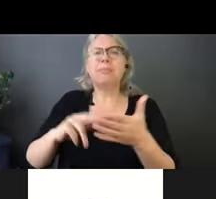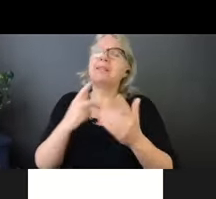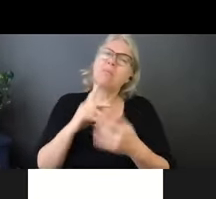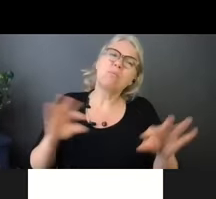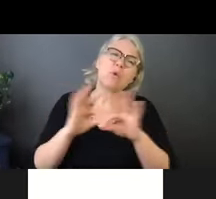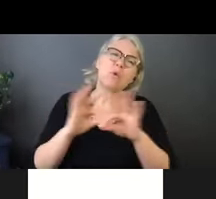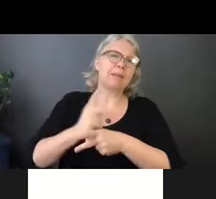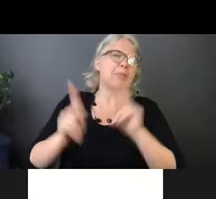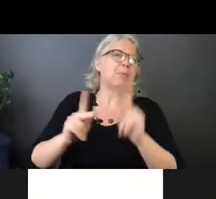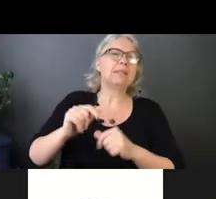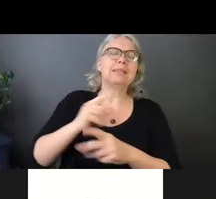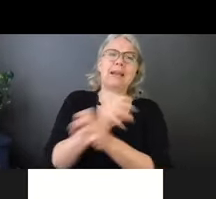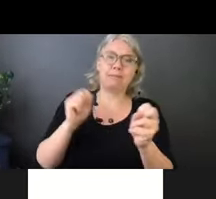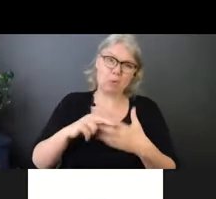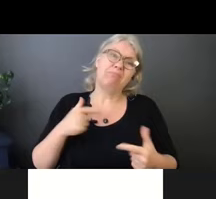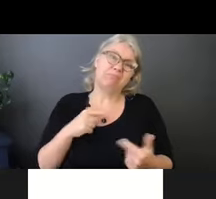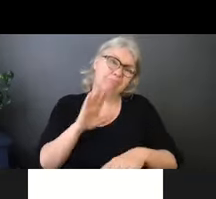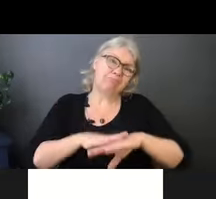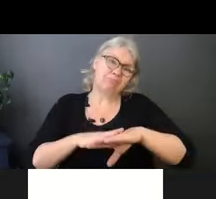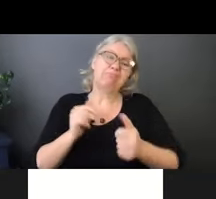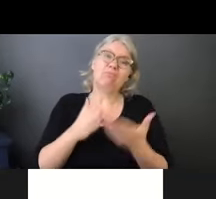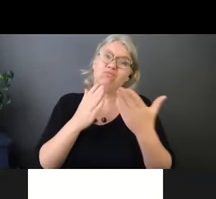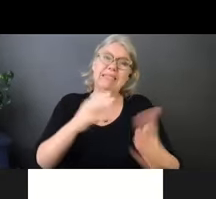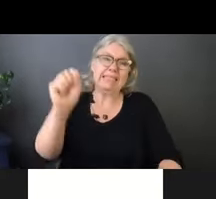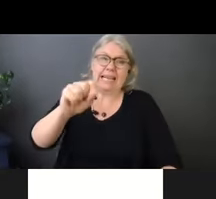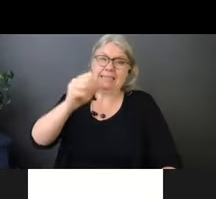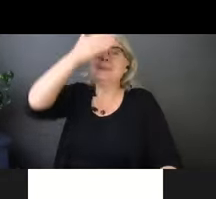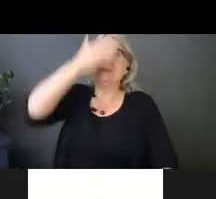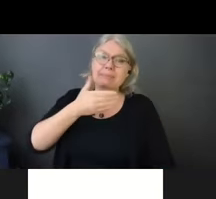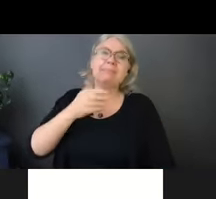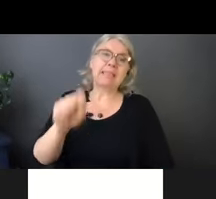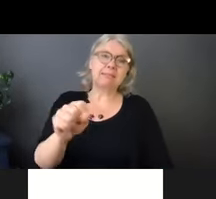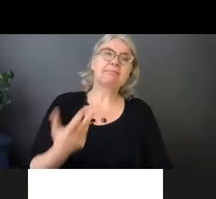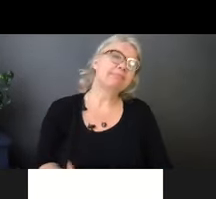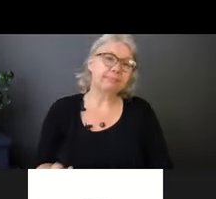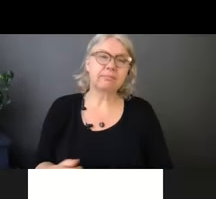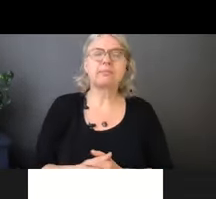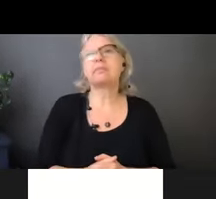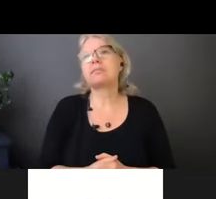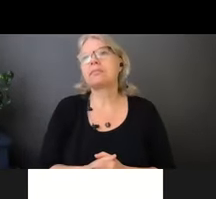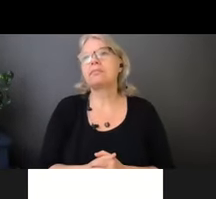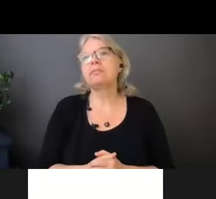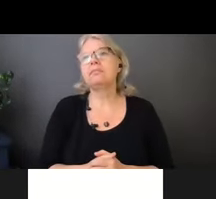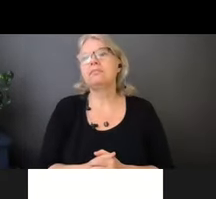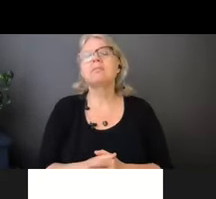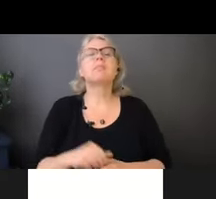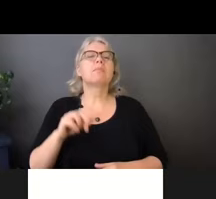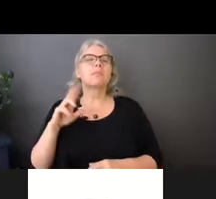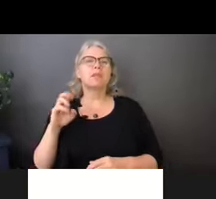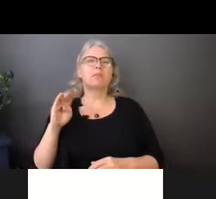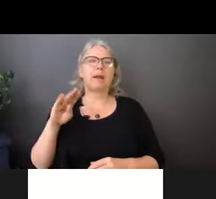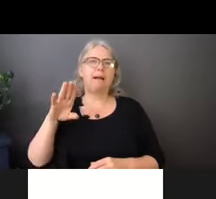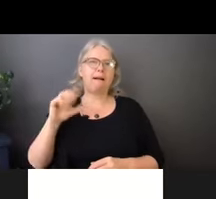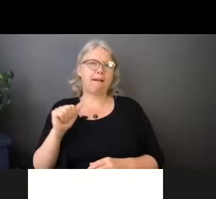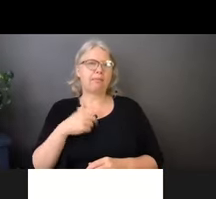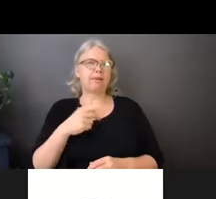Yeah, well, connected to that question, um, if someone is, uh, does get sick,